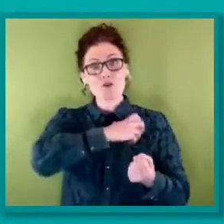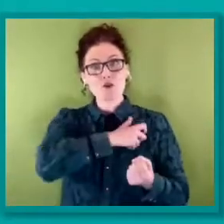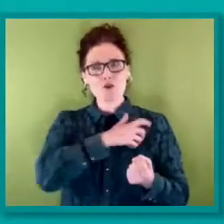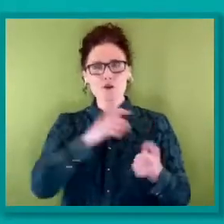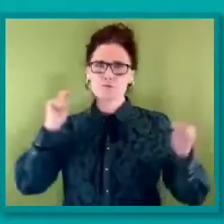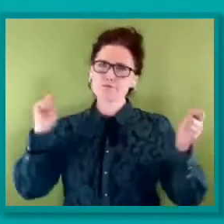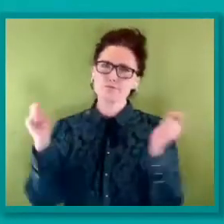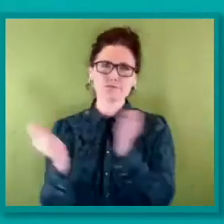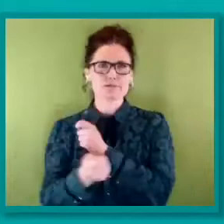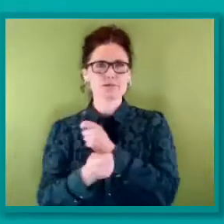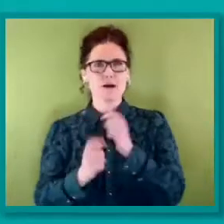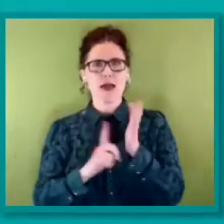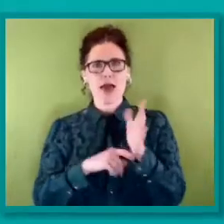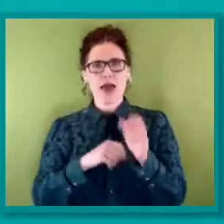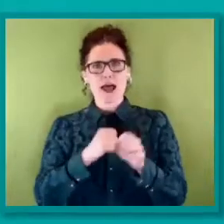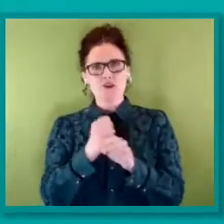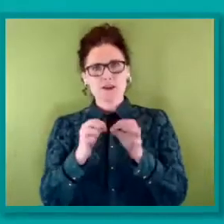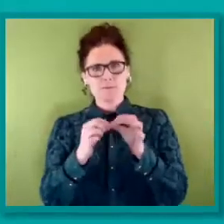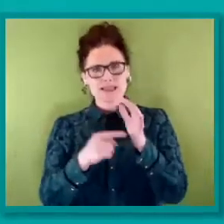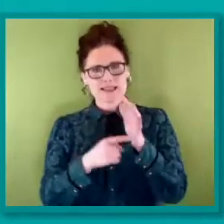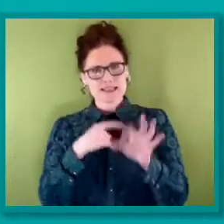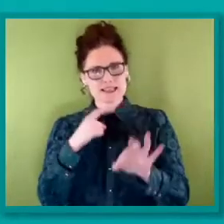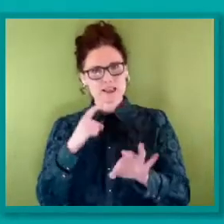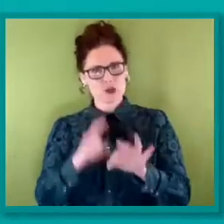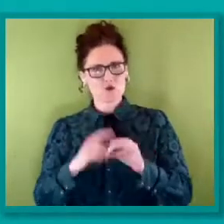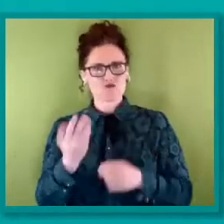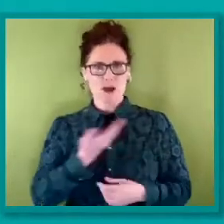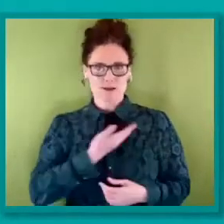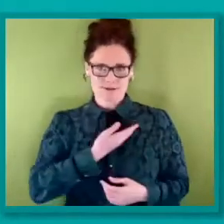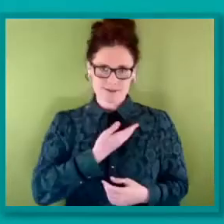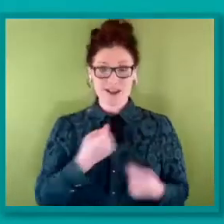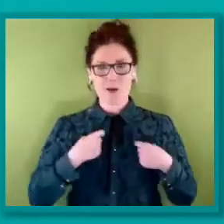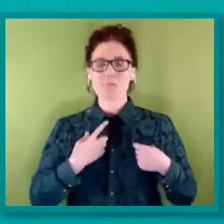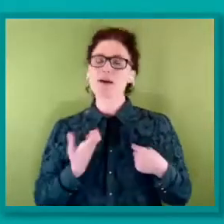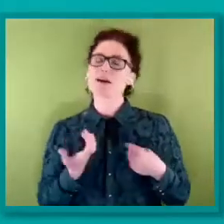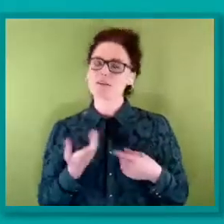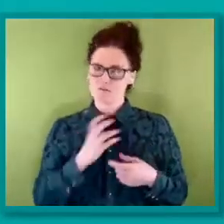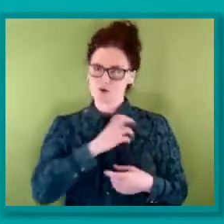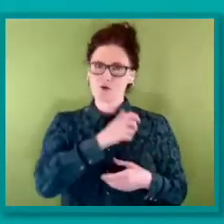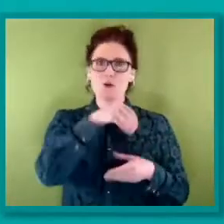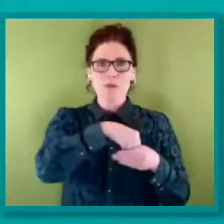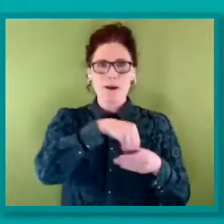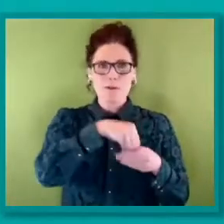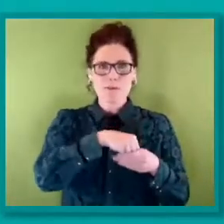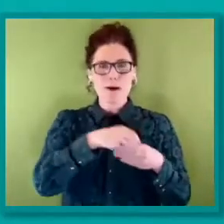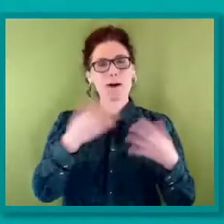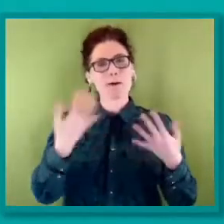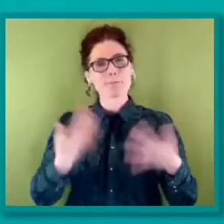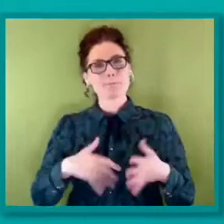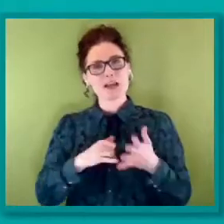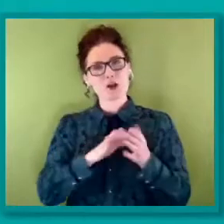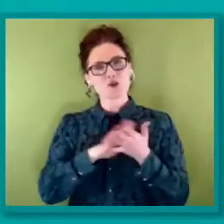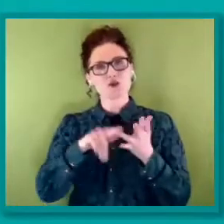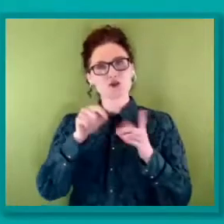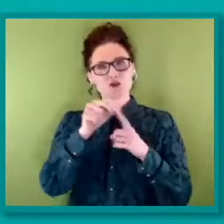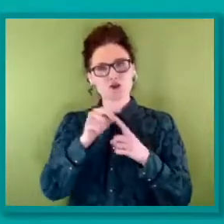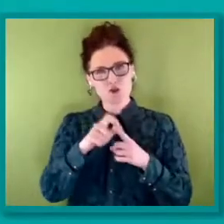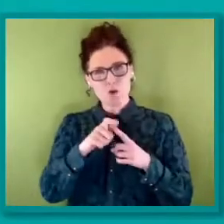rights. So I'm a proud trade unionist. I spent many years working as a shop steward. That experience taught me a lot.